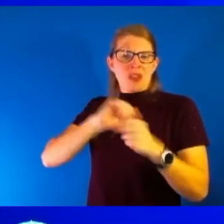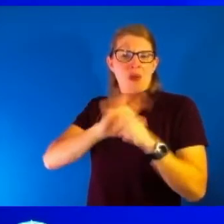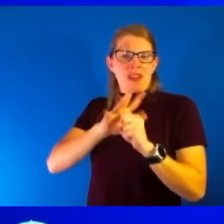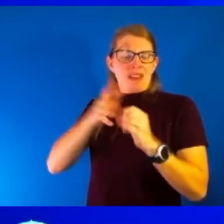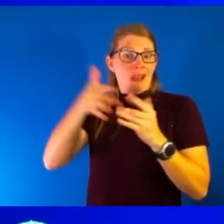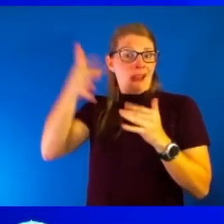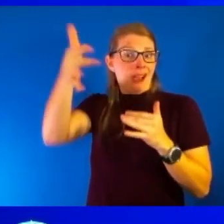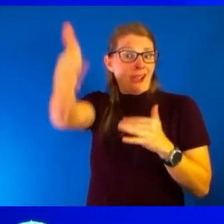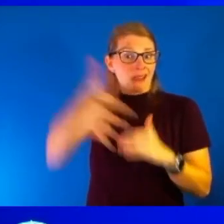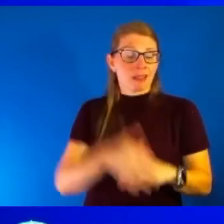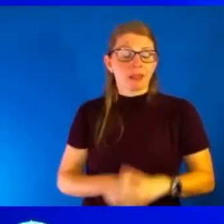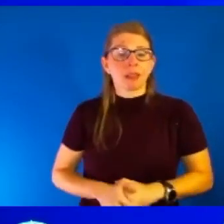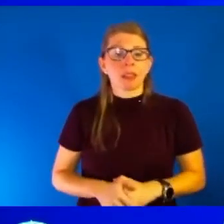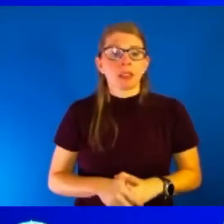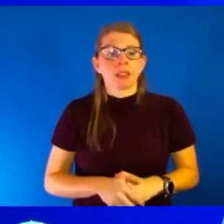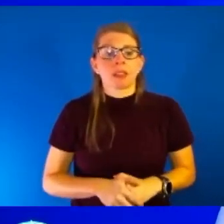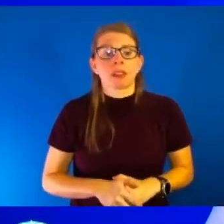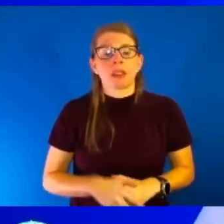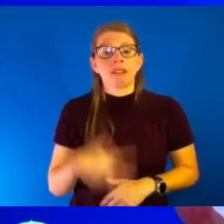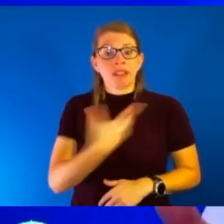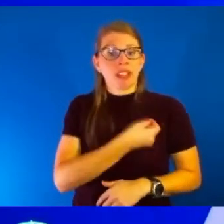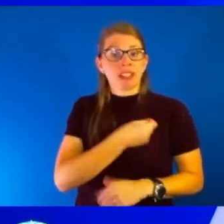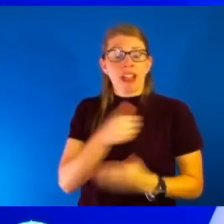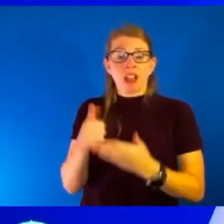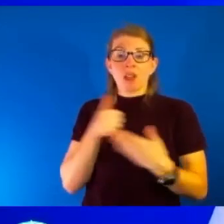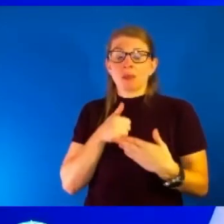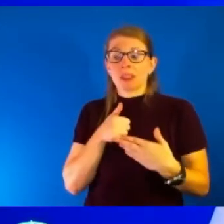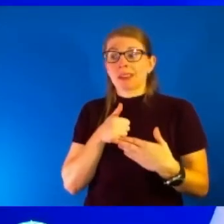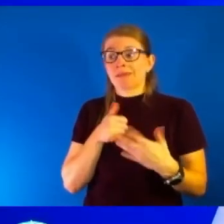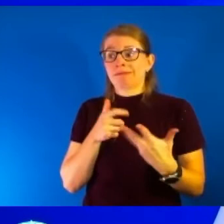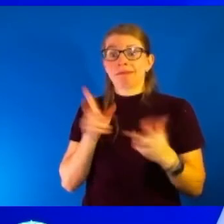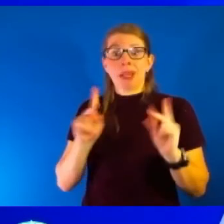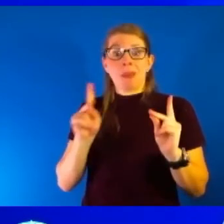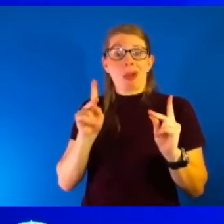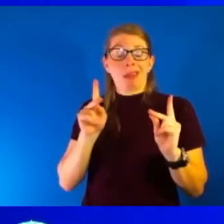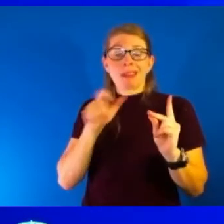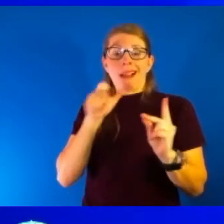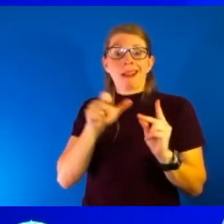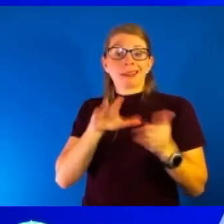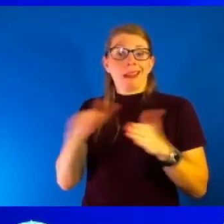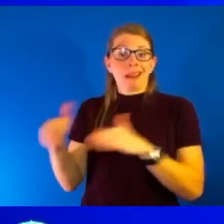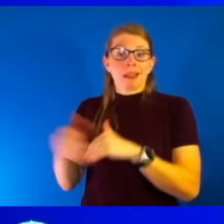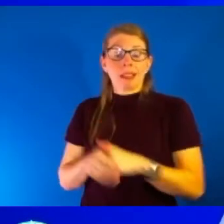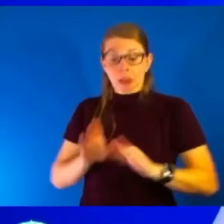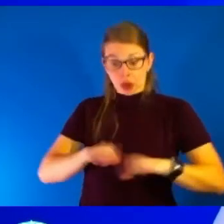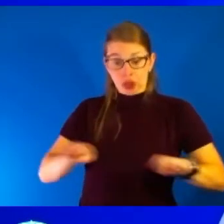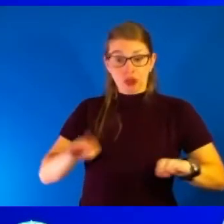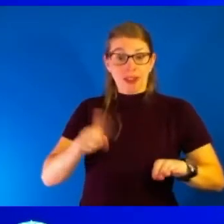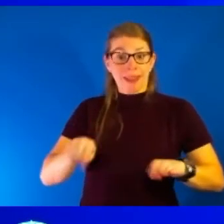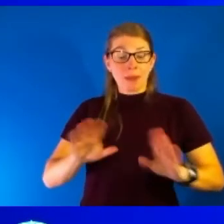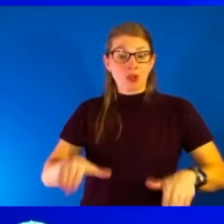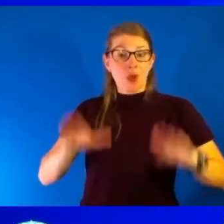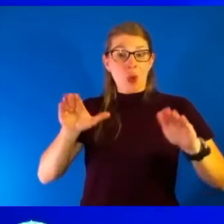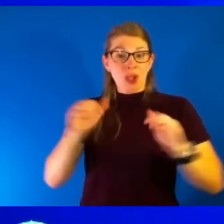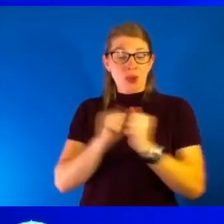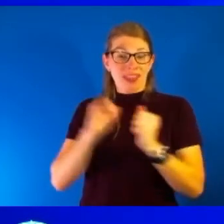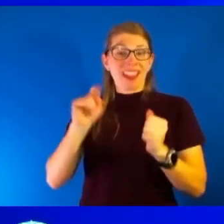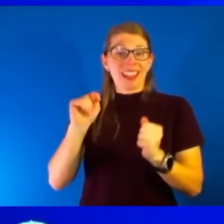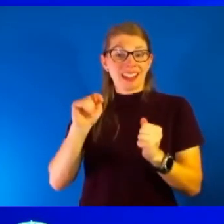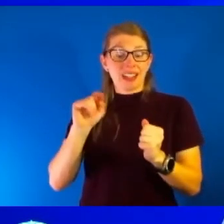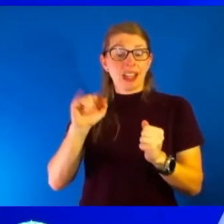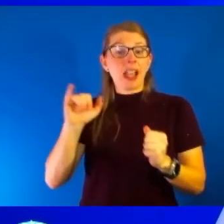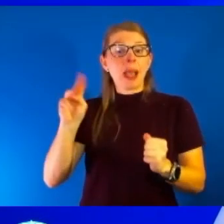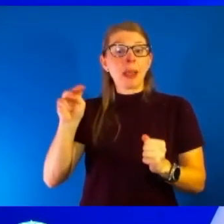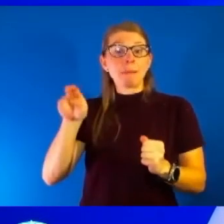sparing so many lives. But as we have our children now who are going to be growing up with it and their immune system becomes